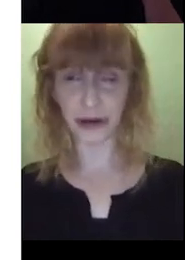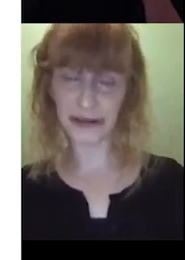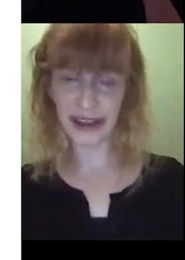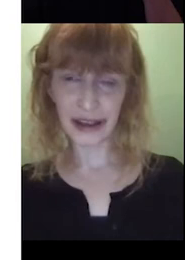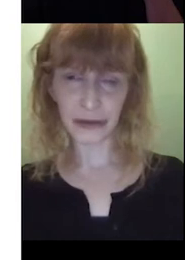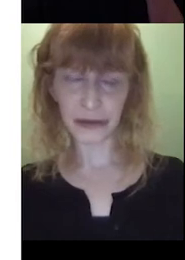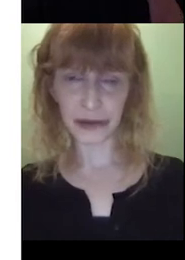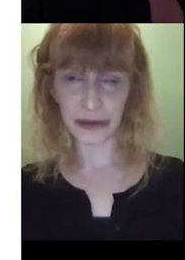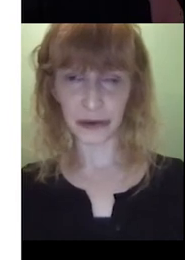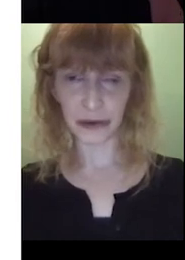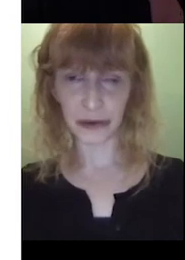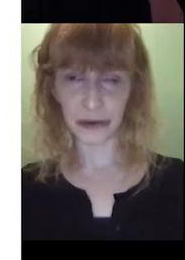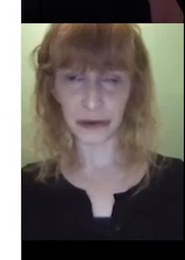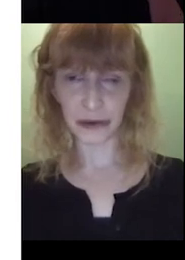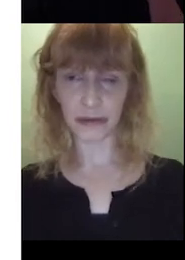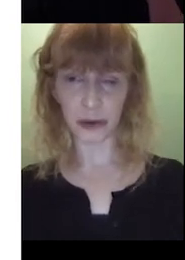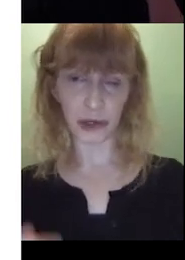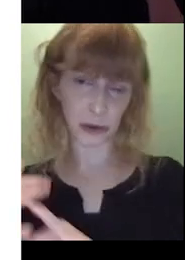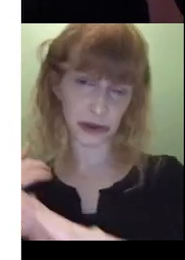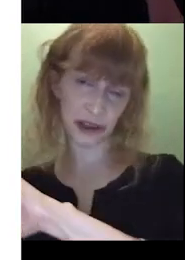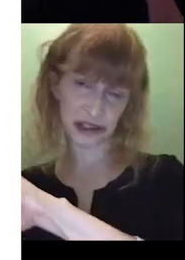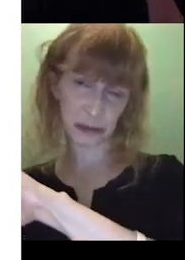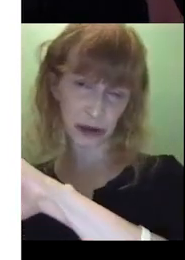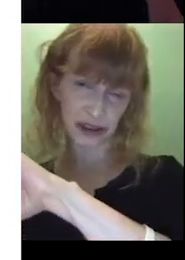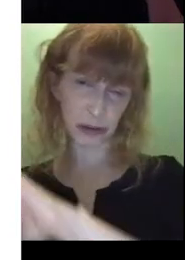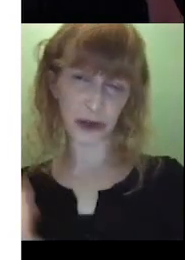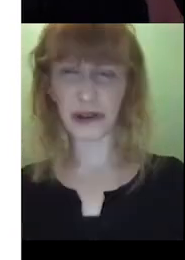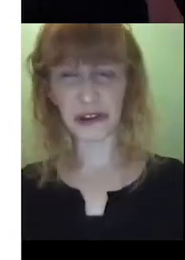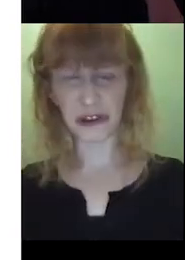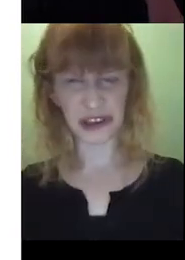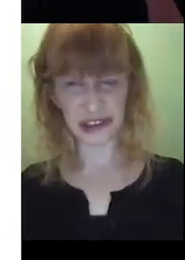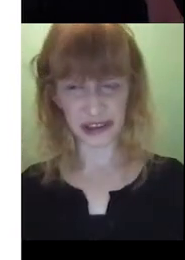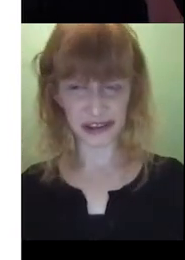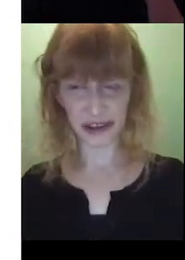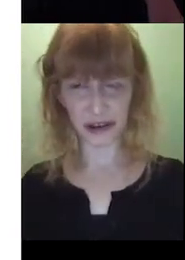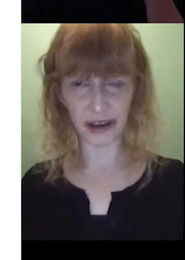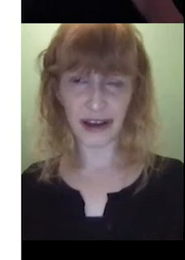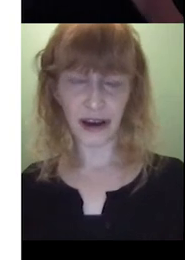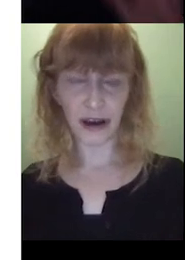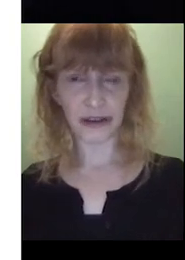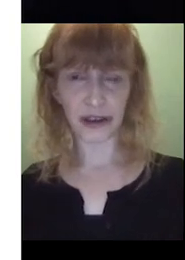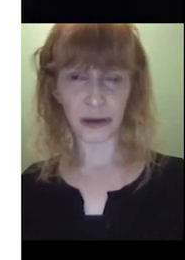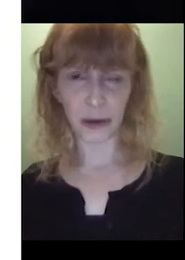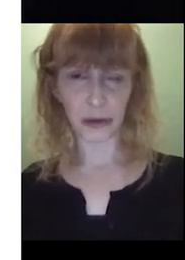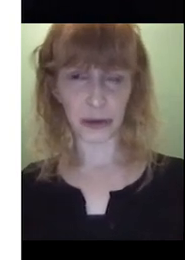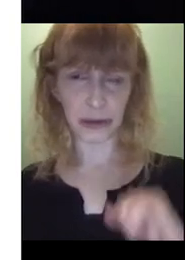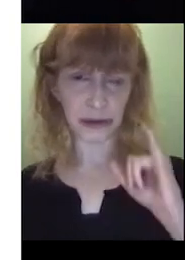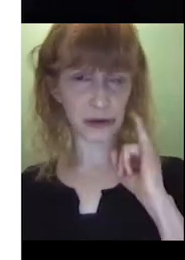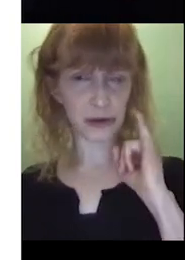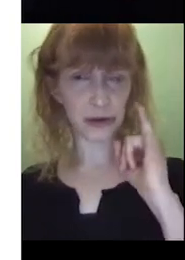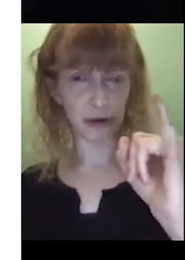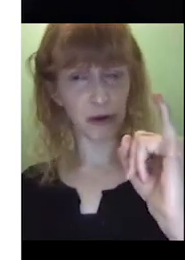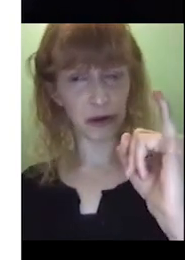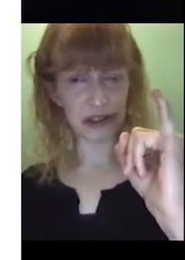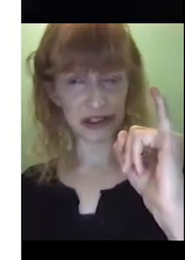do as well. Even for that first one, you know, we could sign Spot as well, but I don't think it's necessary. I think we would probably